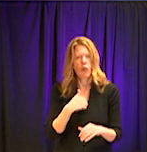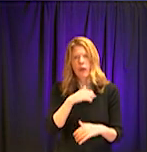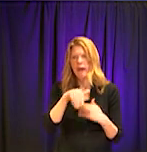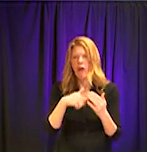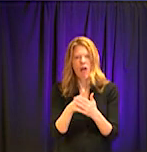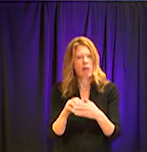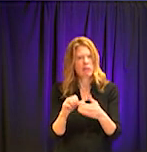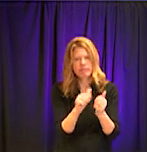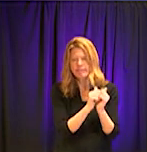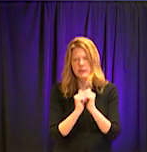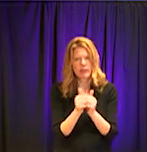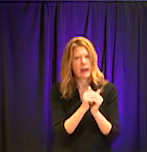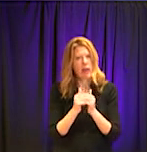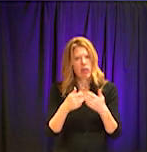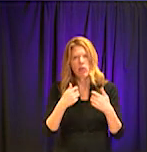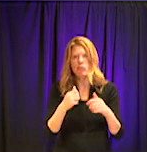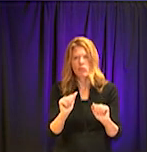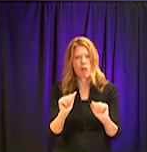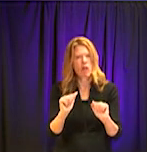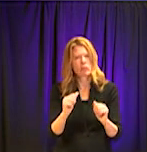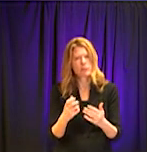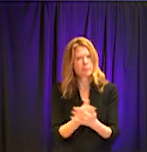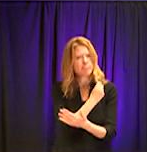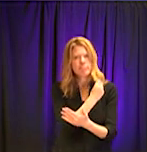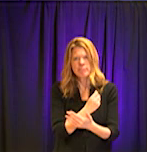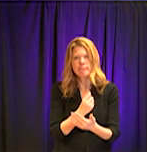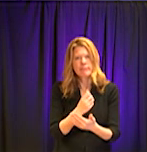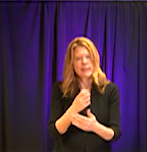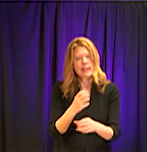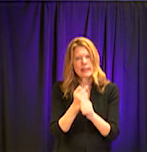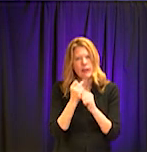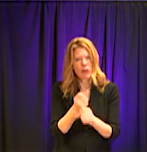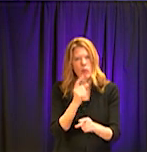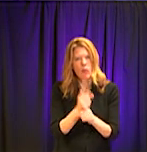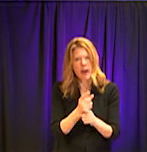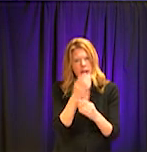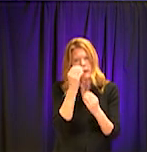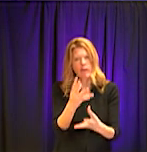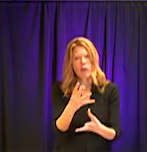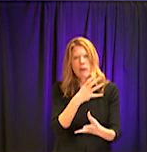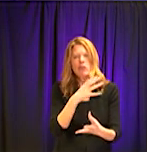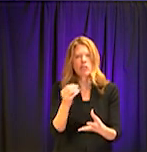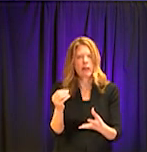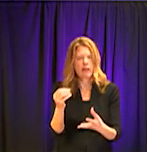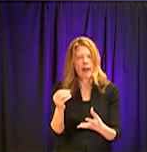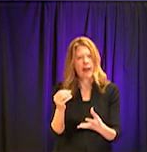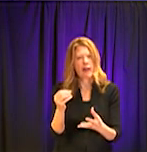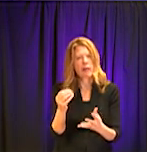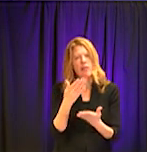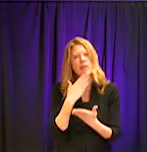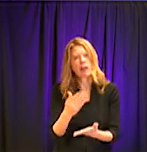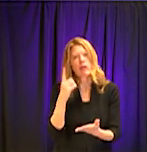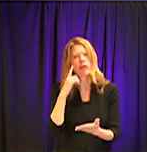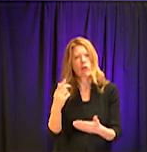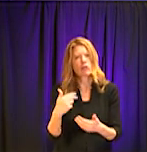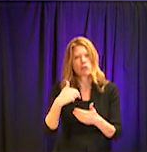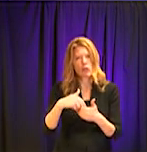and get through it together and make smart decisions from good information. So thank you very much for joining us. We're taking your questions.